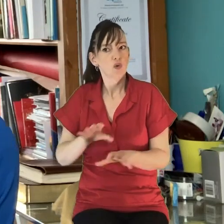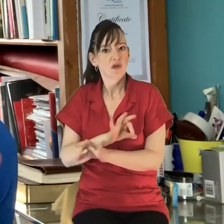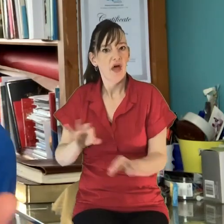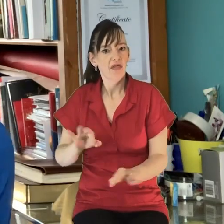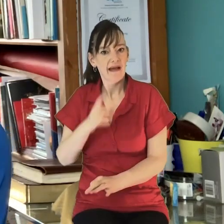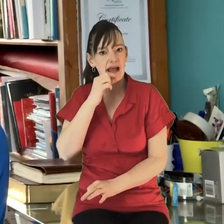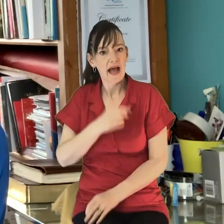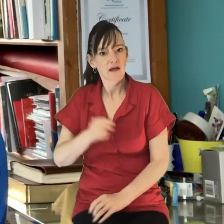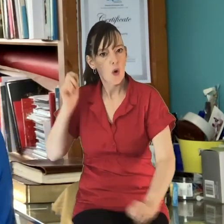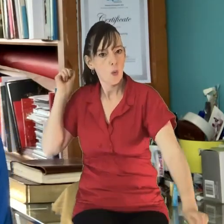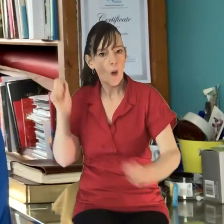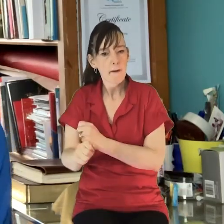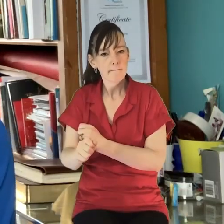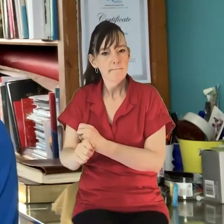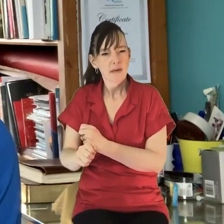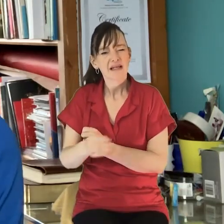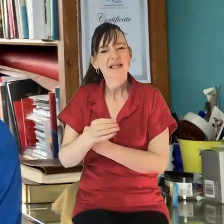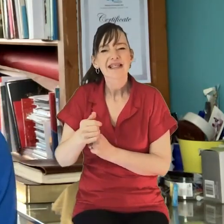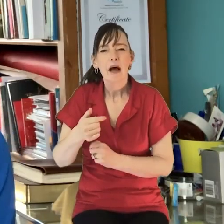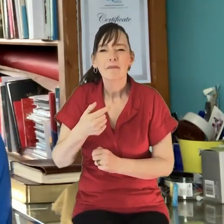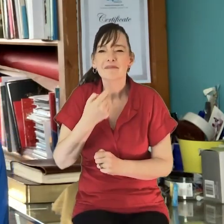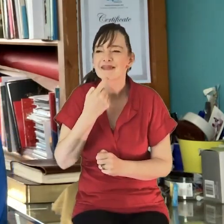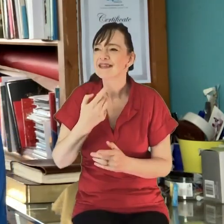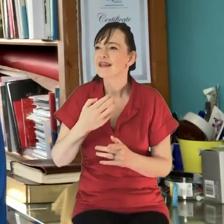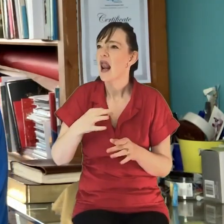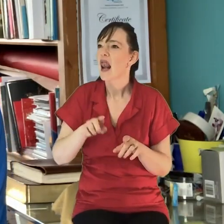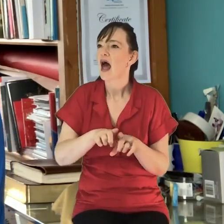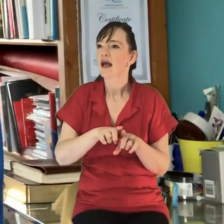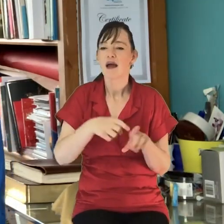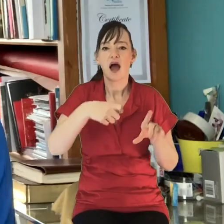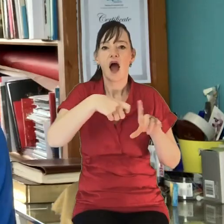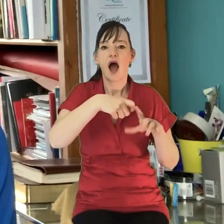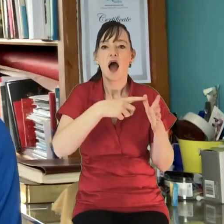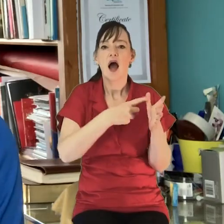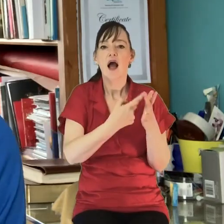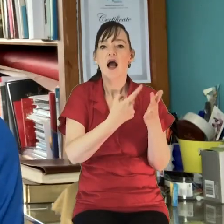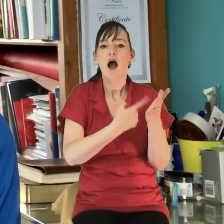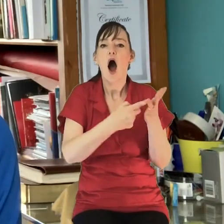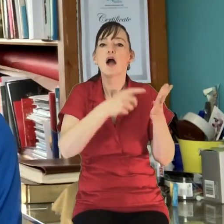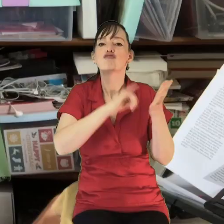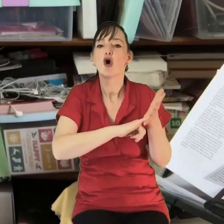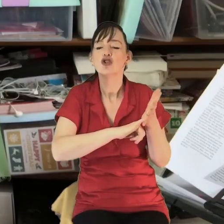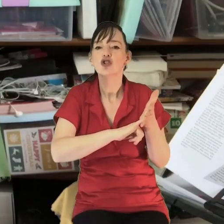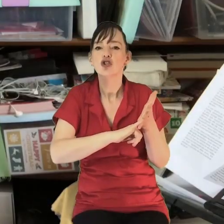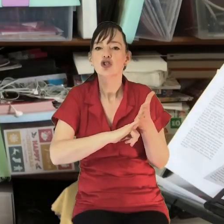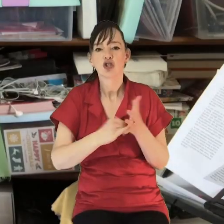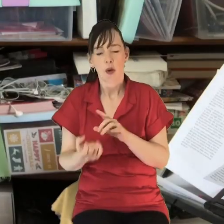We've got nothing to lose. And people sometimes talk about like a Kairos moment, you know, a moment where it feels ripe for change.